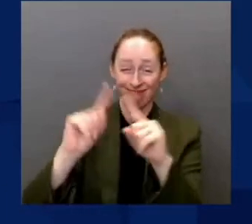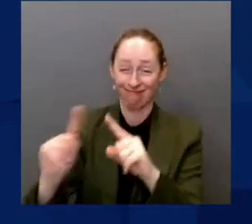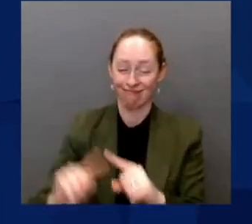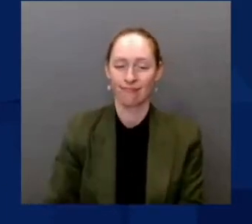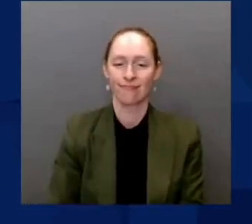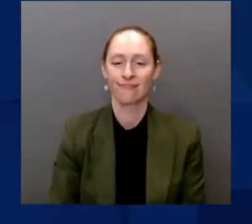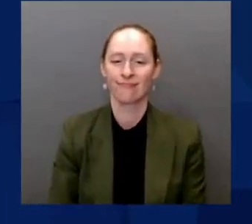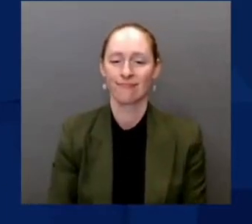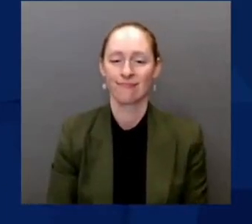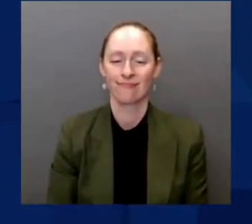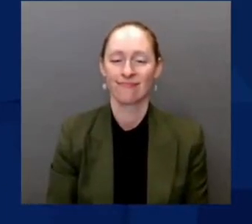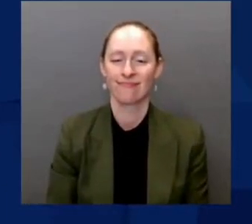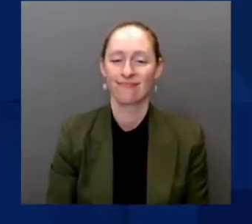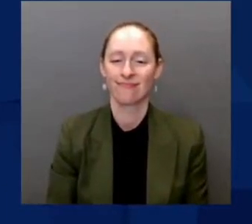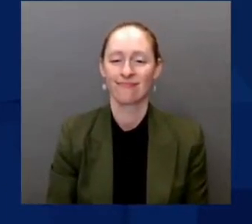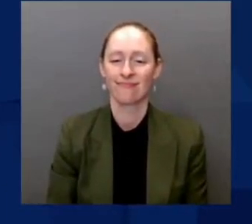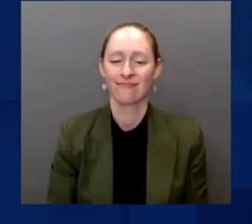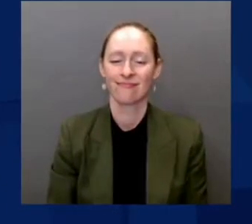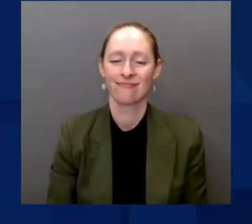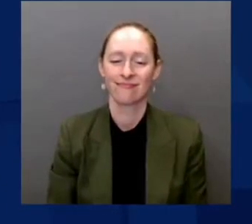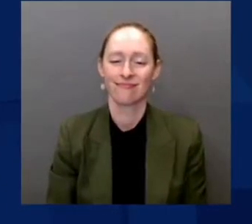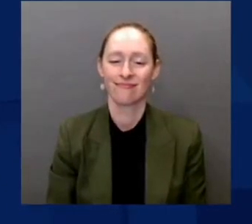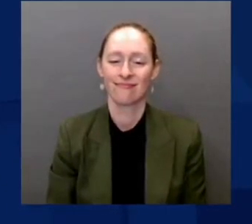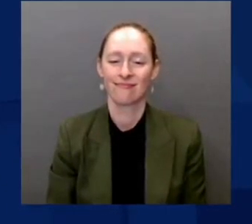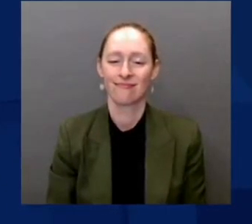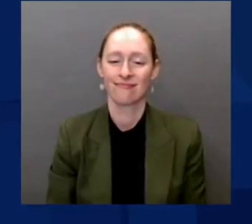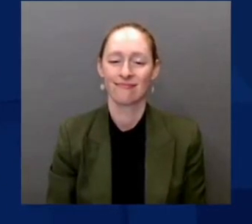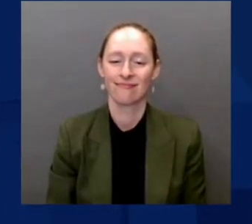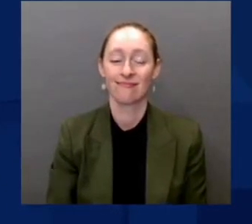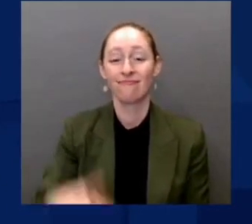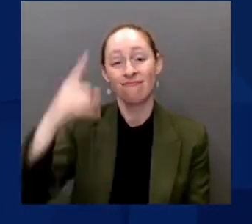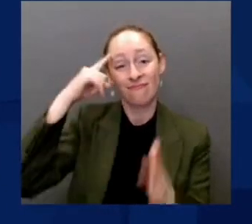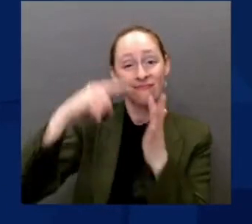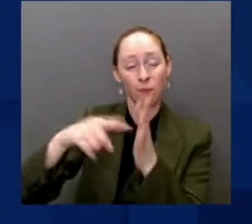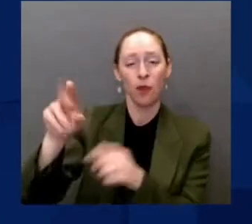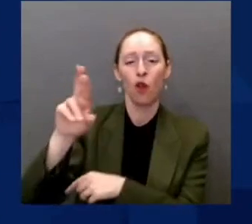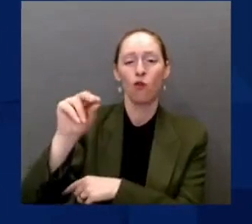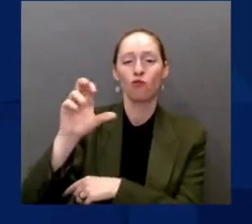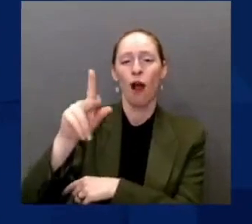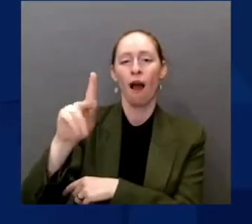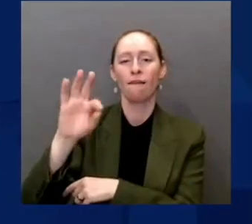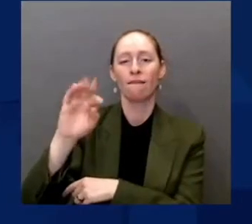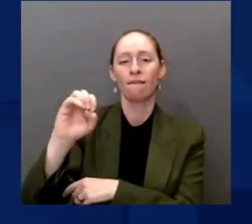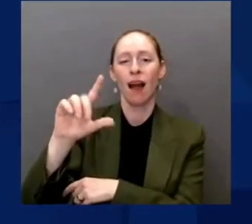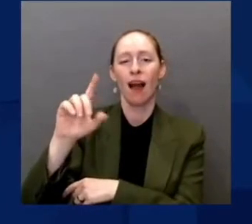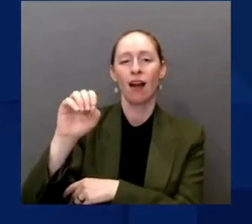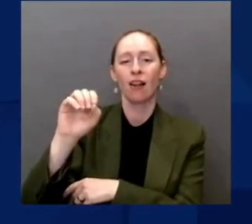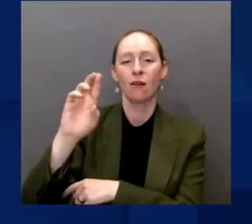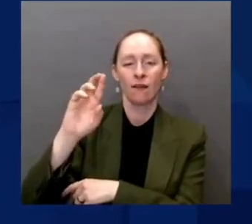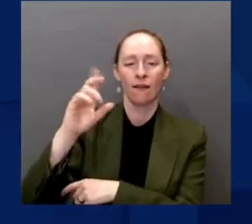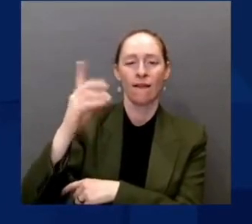association are expanding research into the relationship between food health and health equity and the food